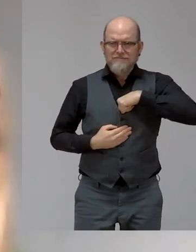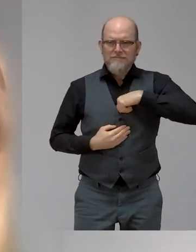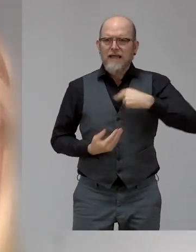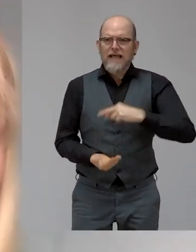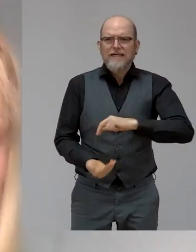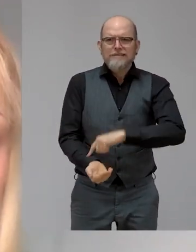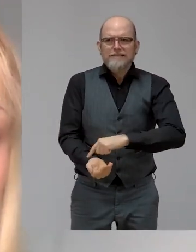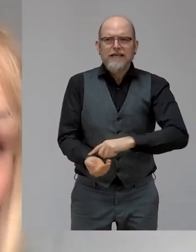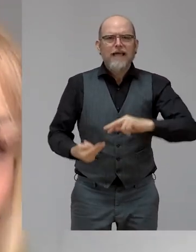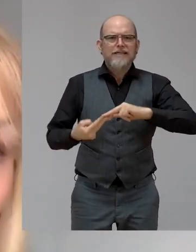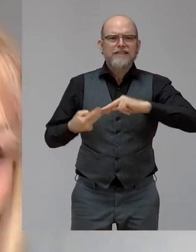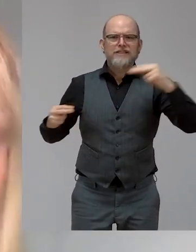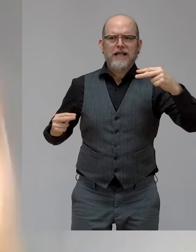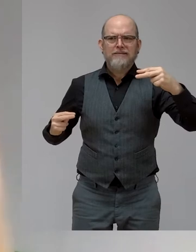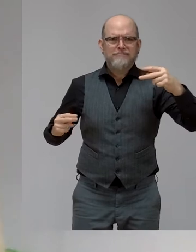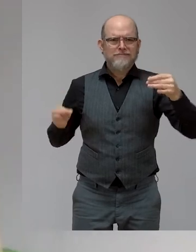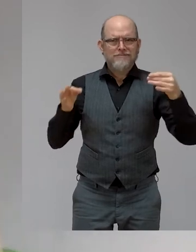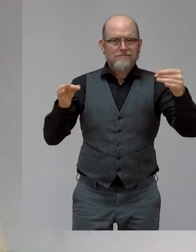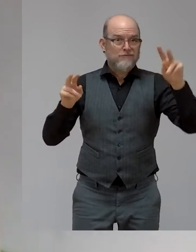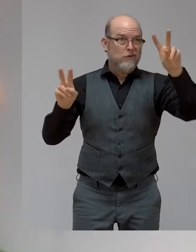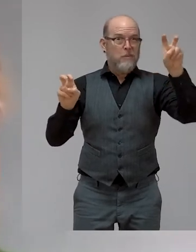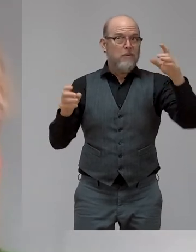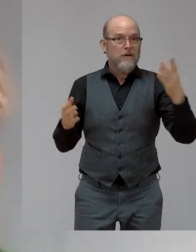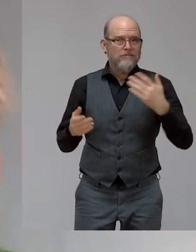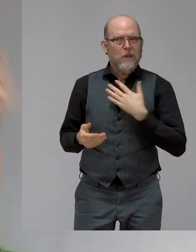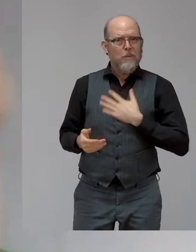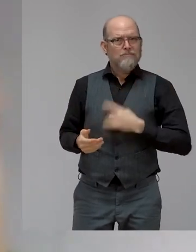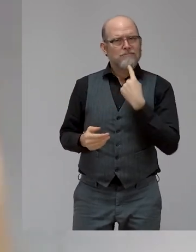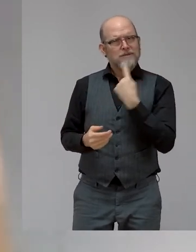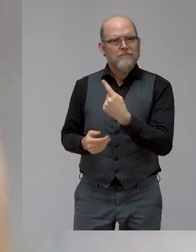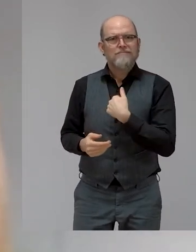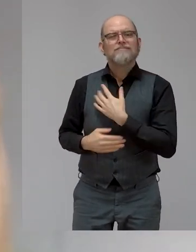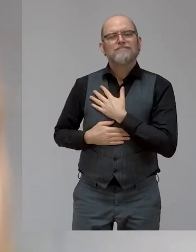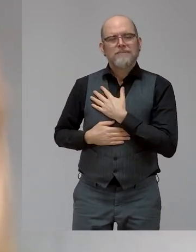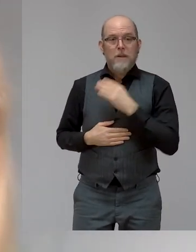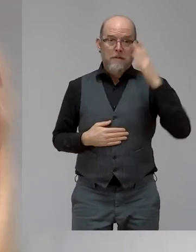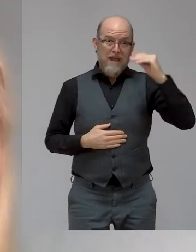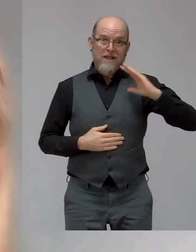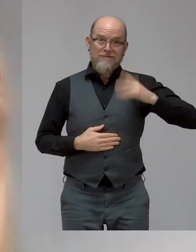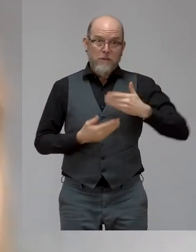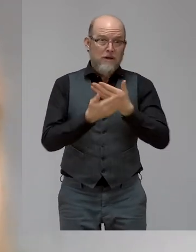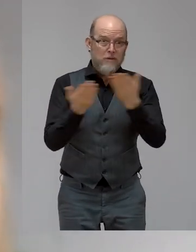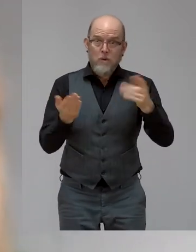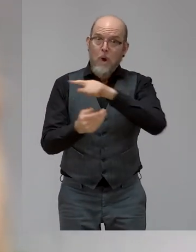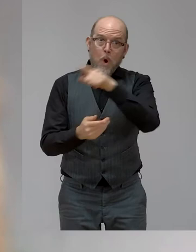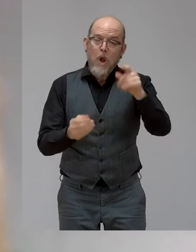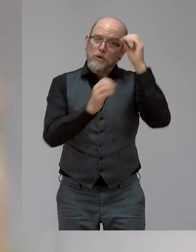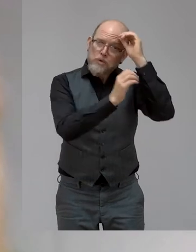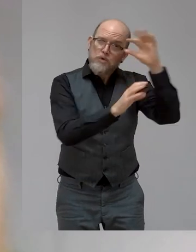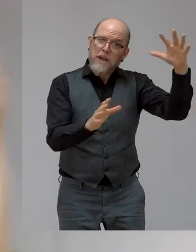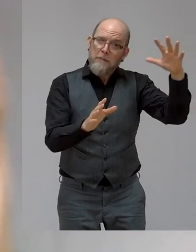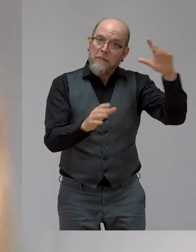All men dream, all men and women dream, but not equally. There are those of us who dream at night in the dusty